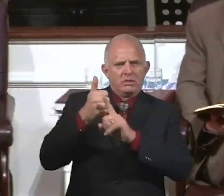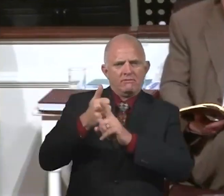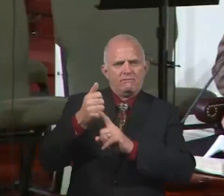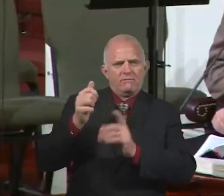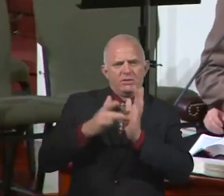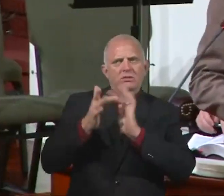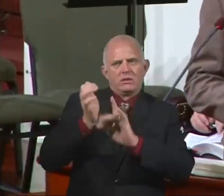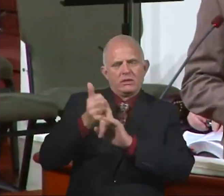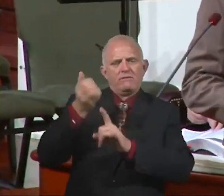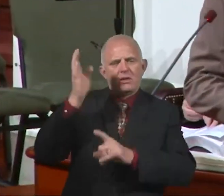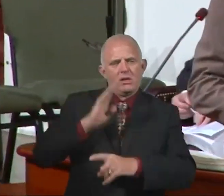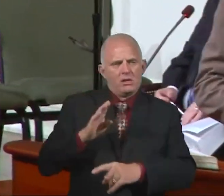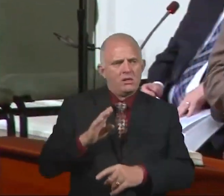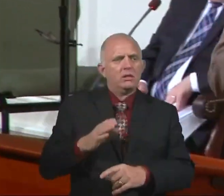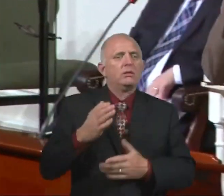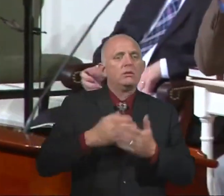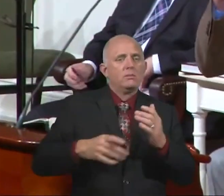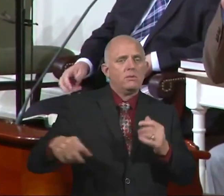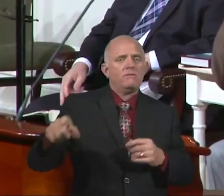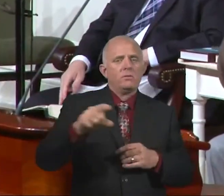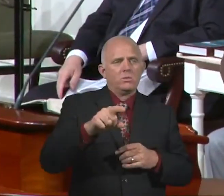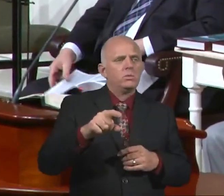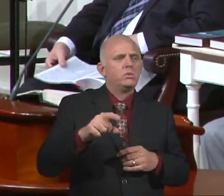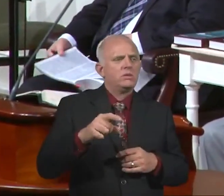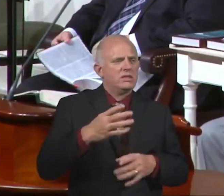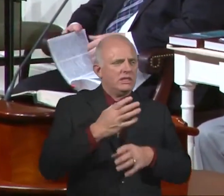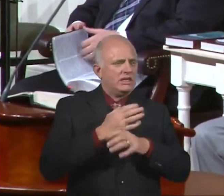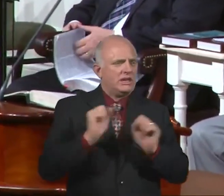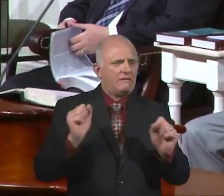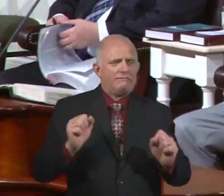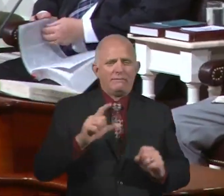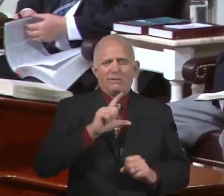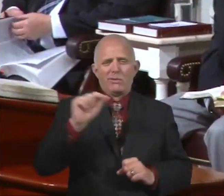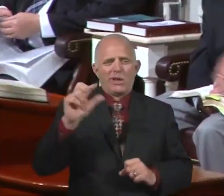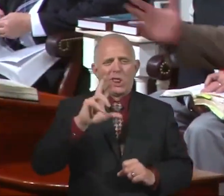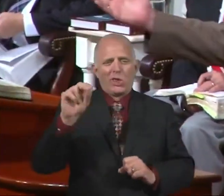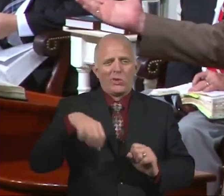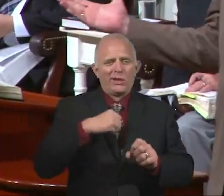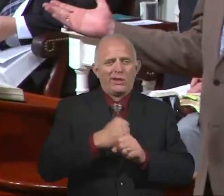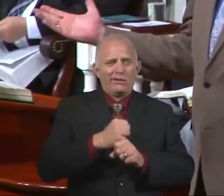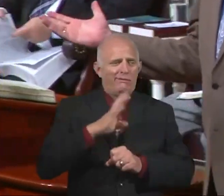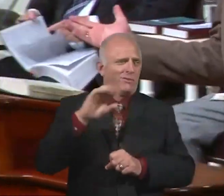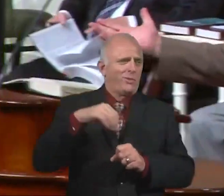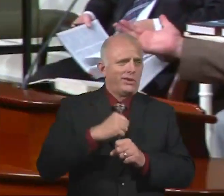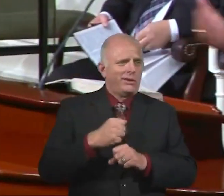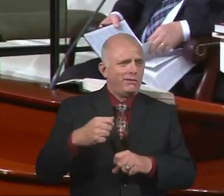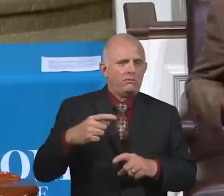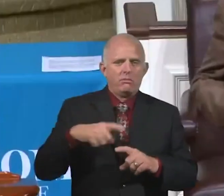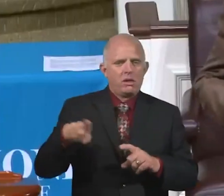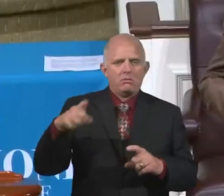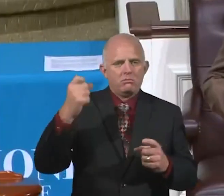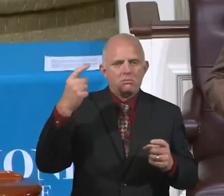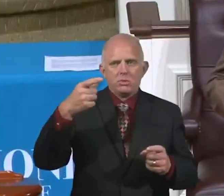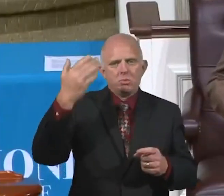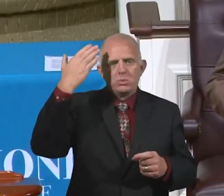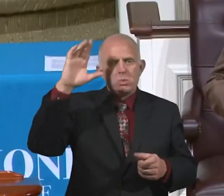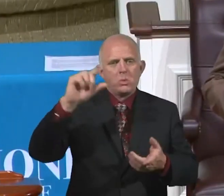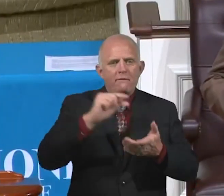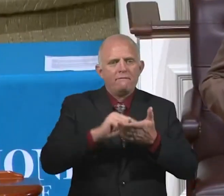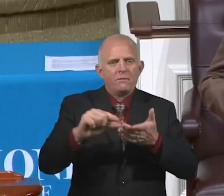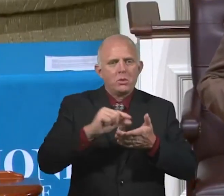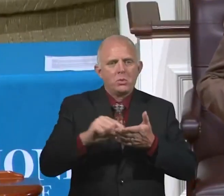saved for decades and you couldn't give me two verses on the deity of Christ. You're not bad people. You're just like I was.